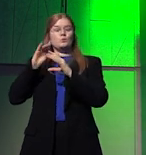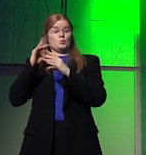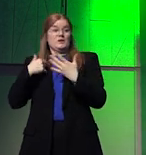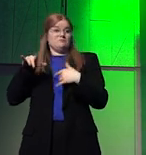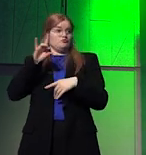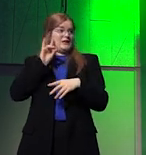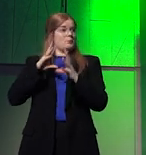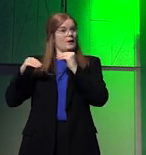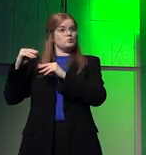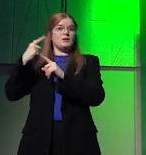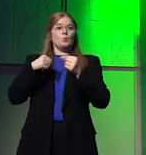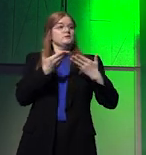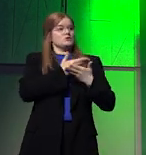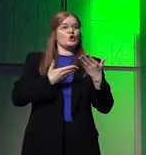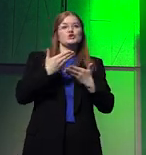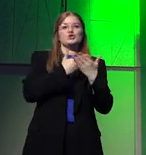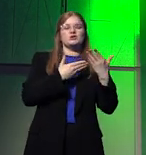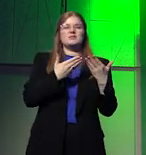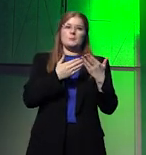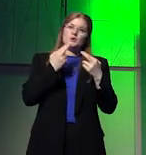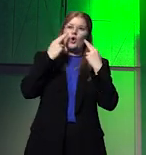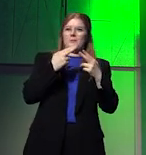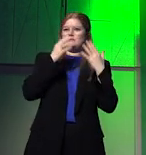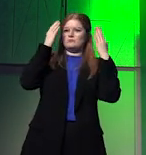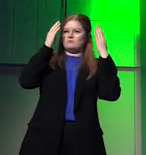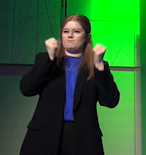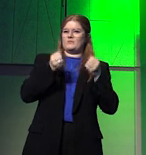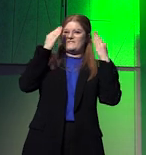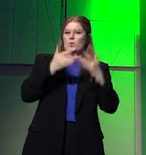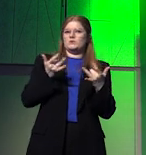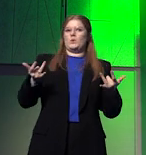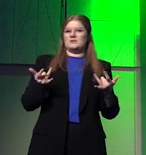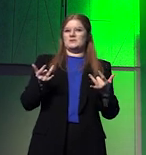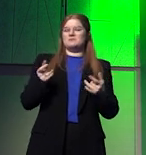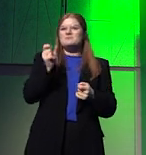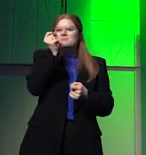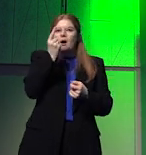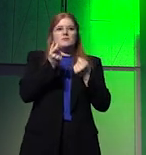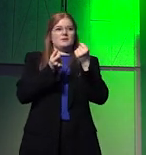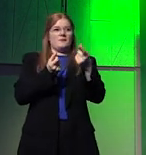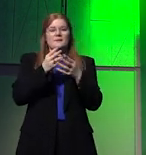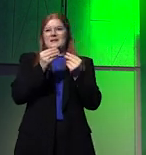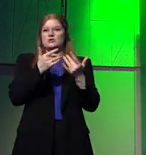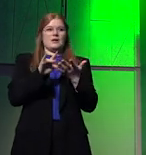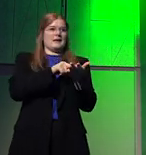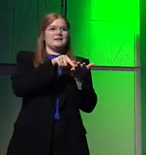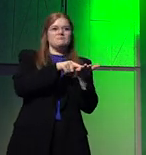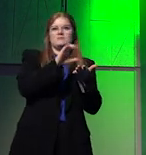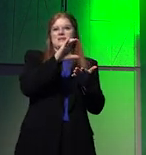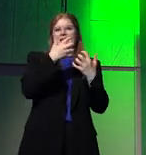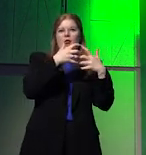and discuss mostly focusing on chips, semiconductors,